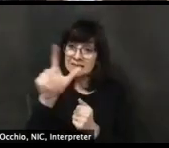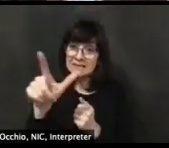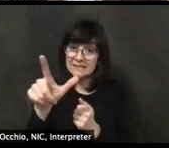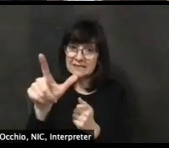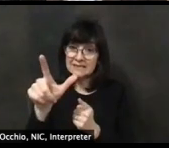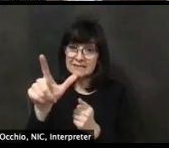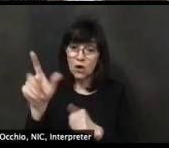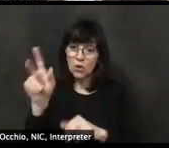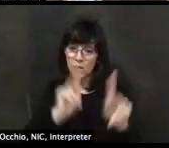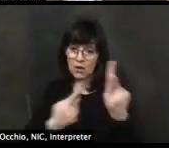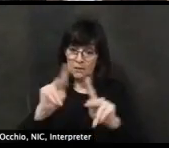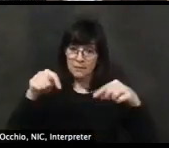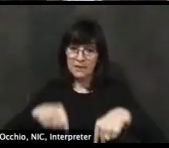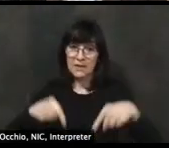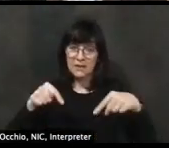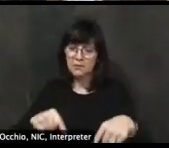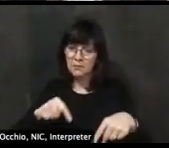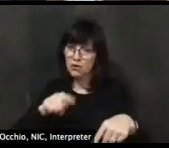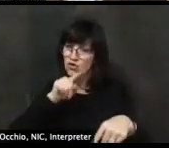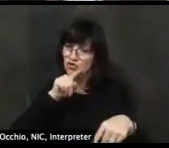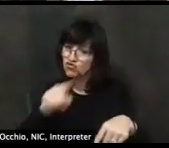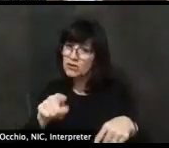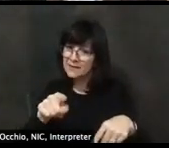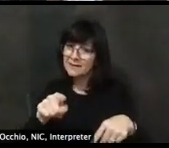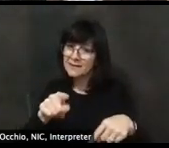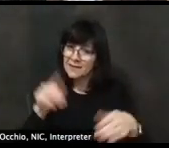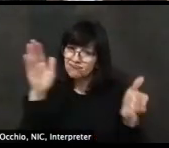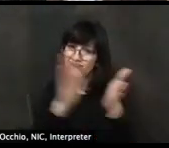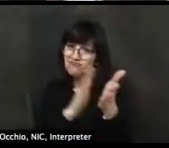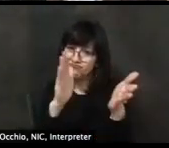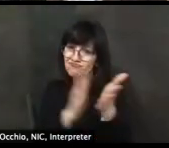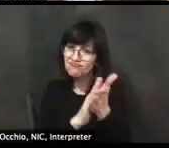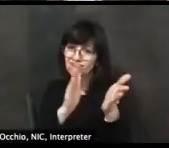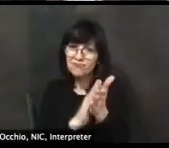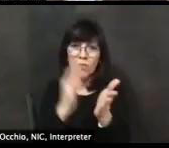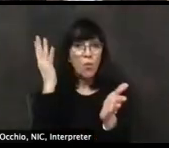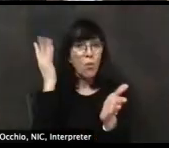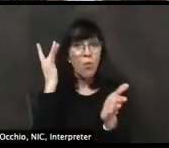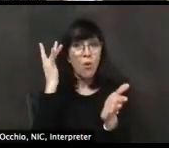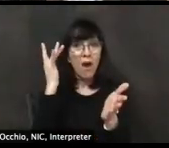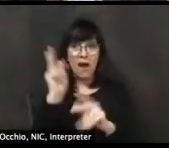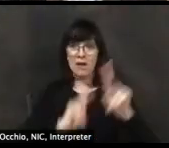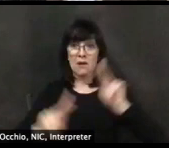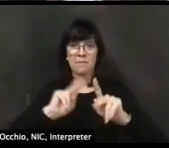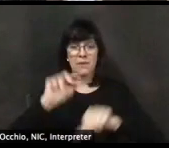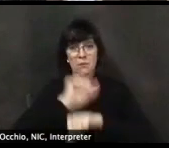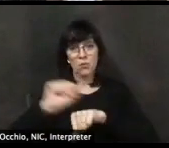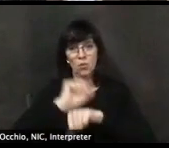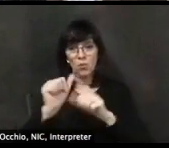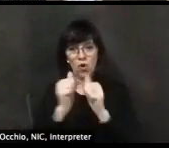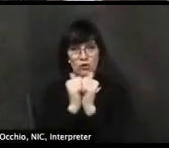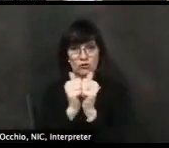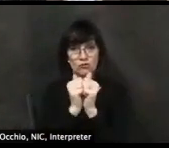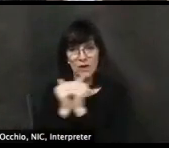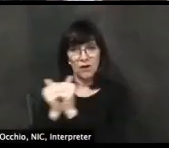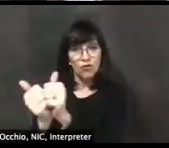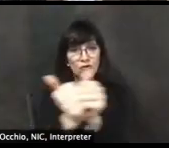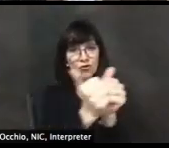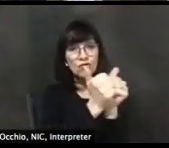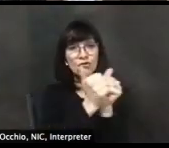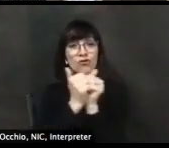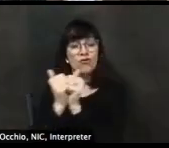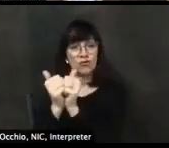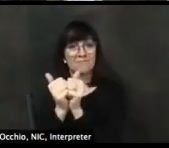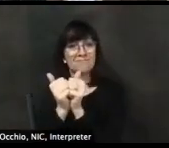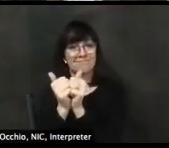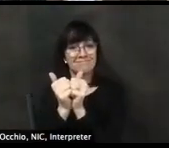praise for flattening the curve. if you will. And that's great,